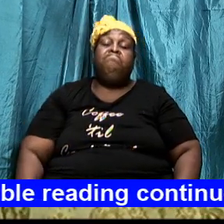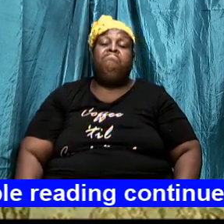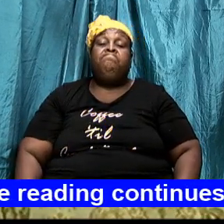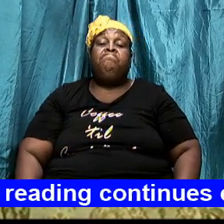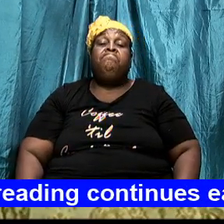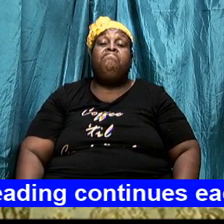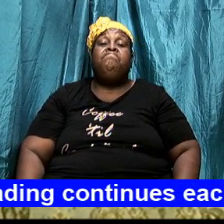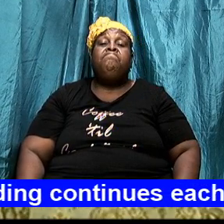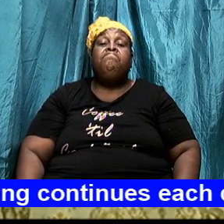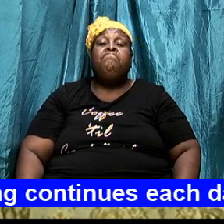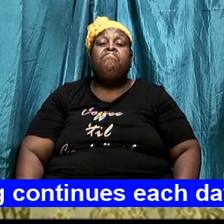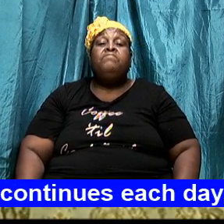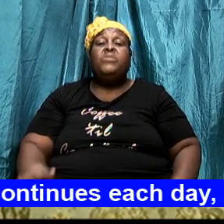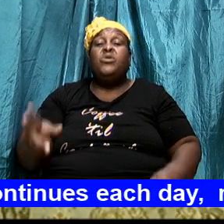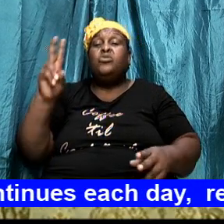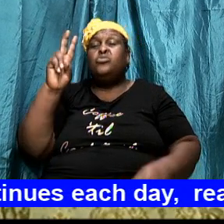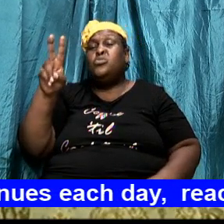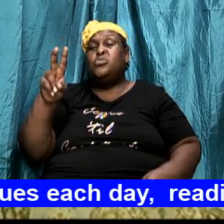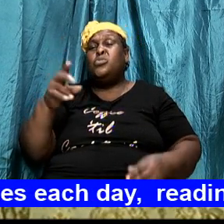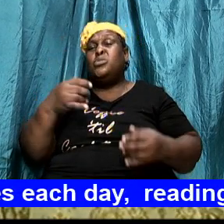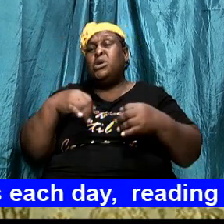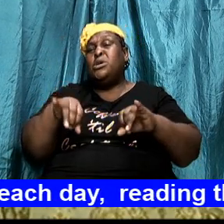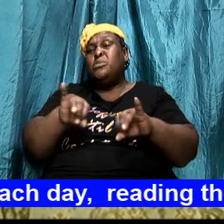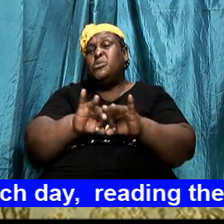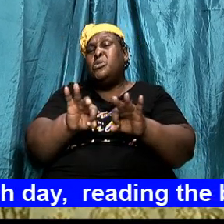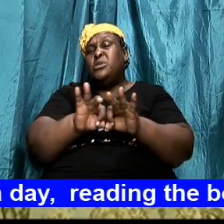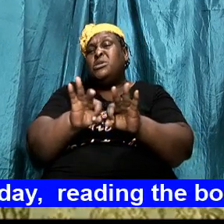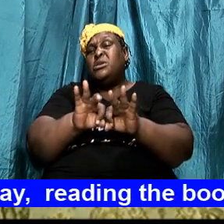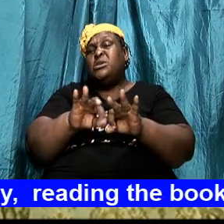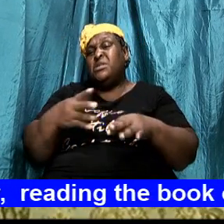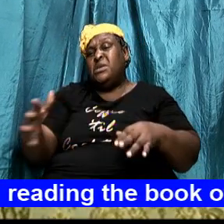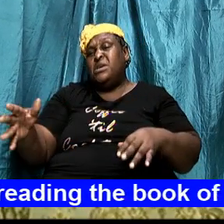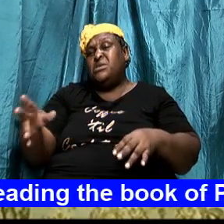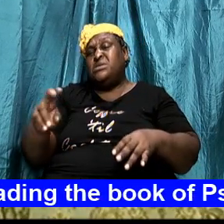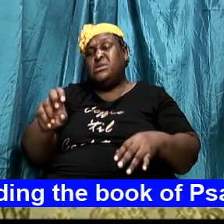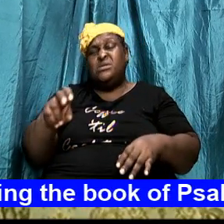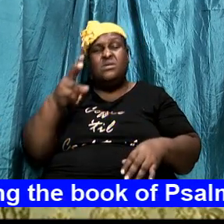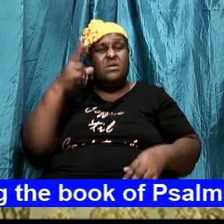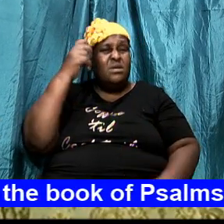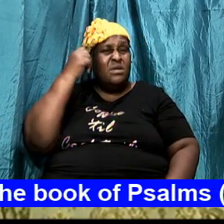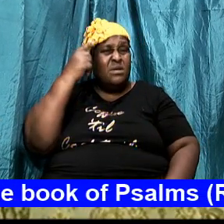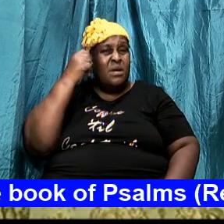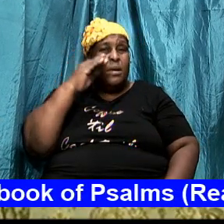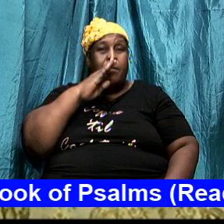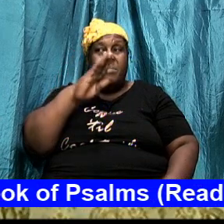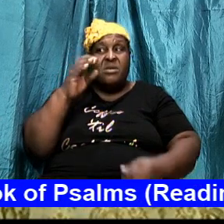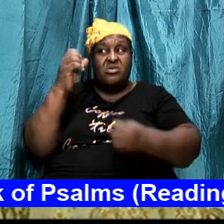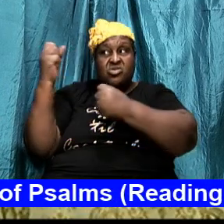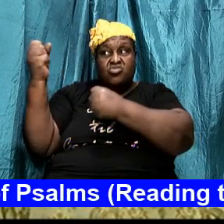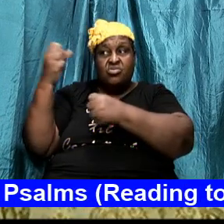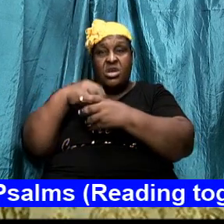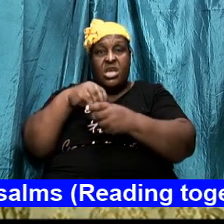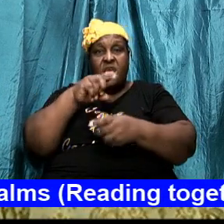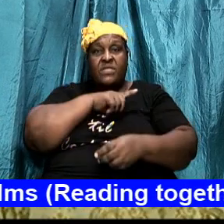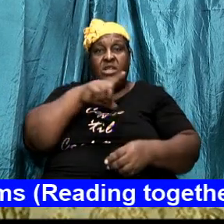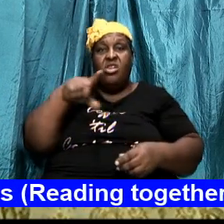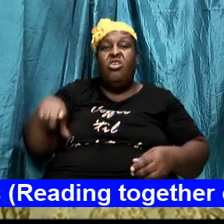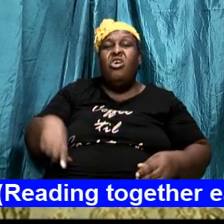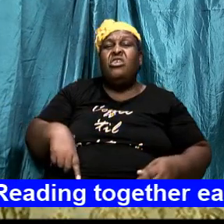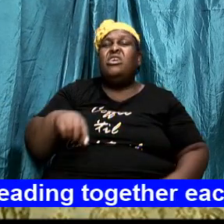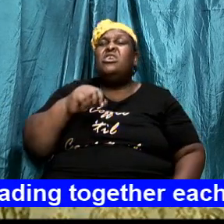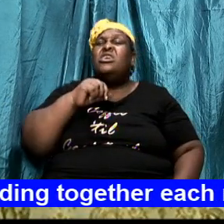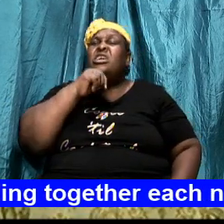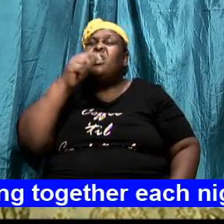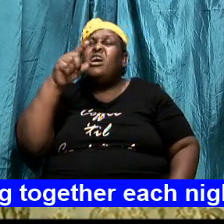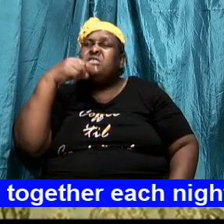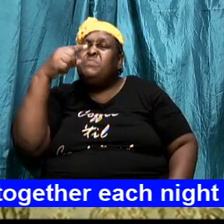that there are two important things that we need to understand. And one is that to be strong in the Lord, it is not talking about